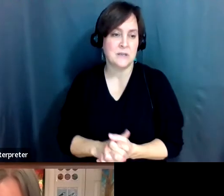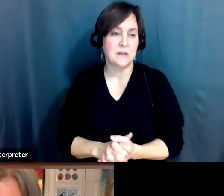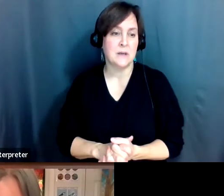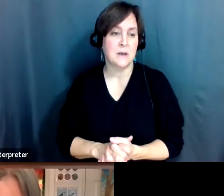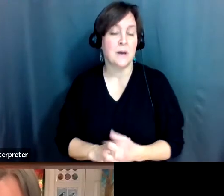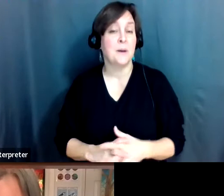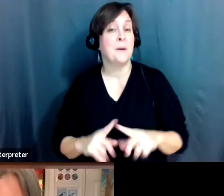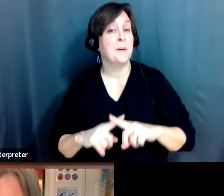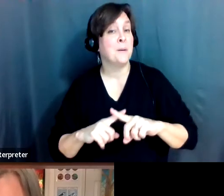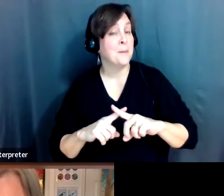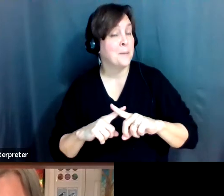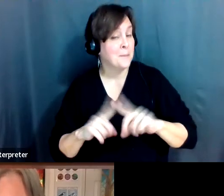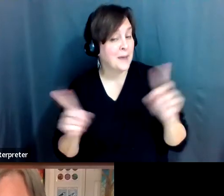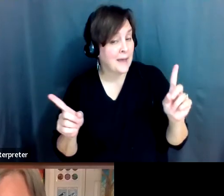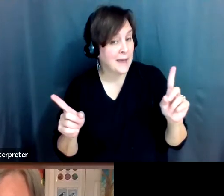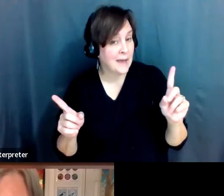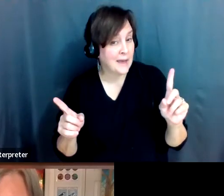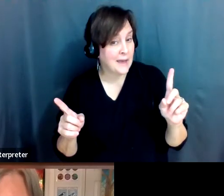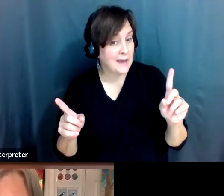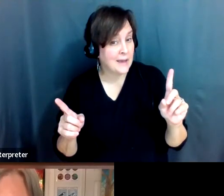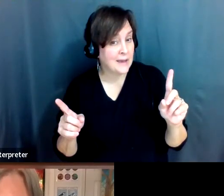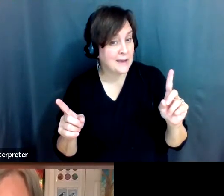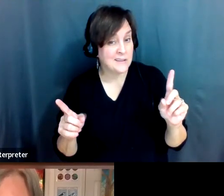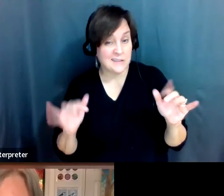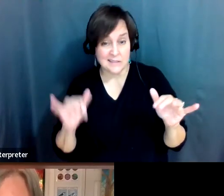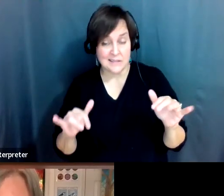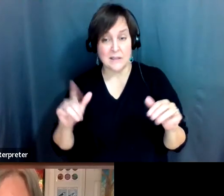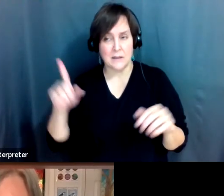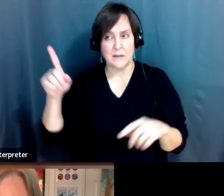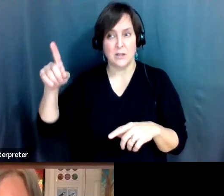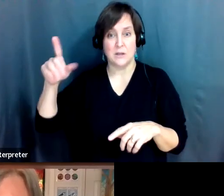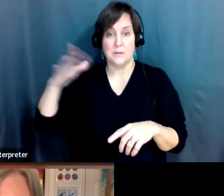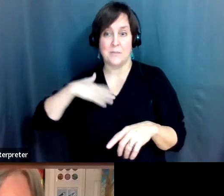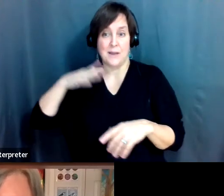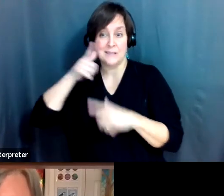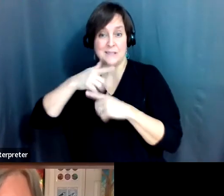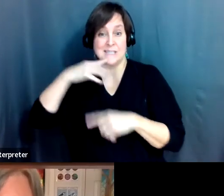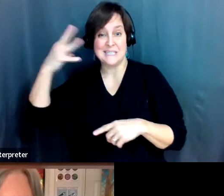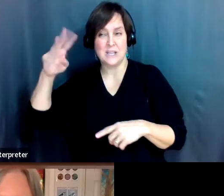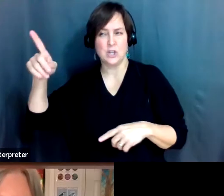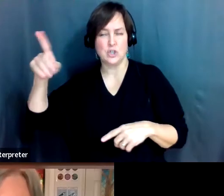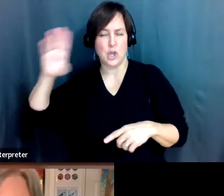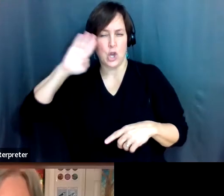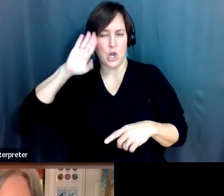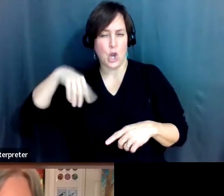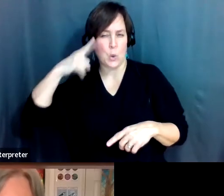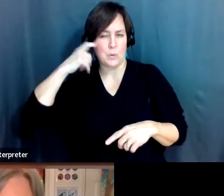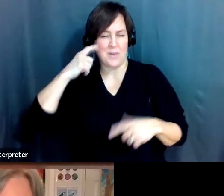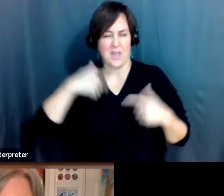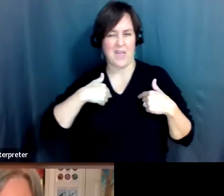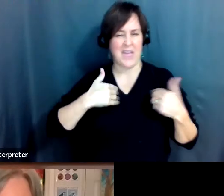but, you know, track forward, she knew early on that I probably had it, but she didn't say anything.